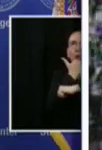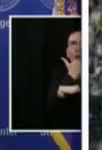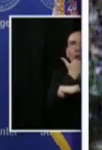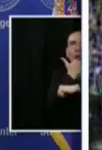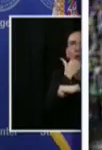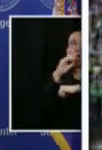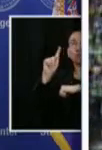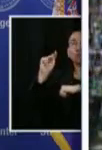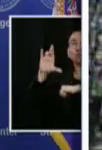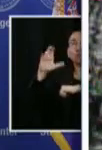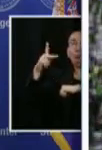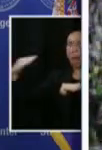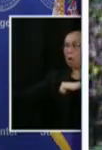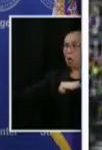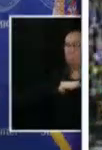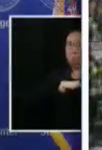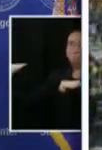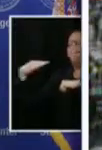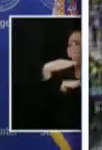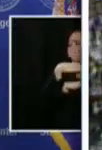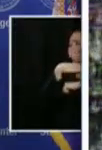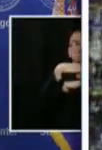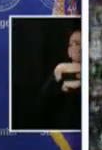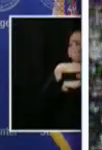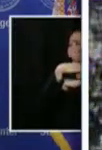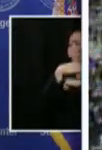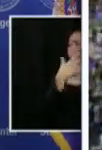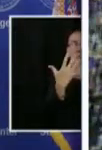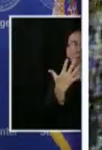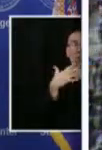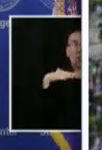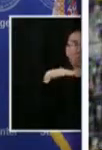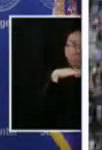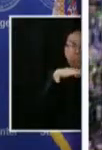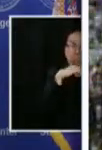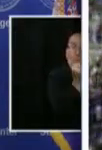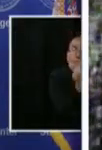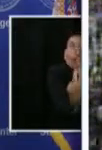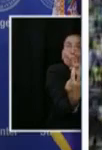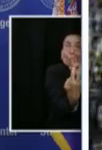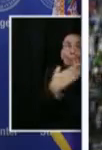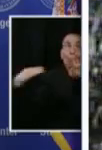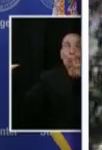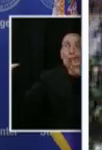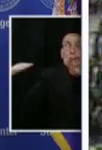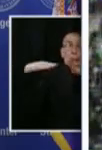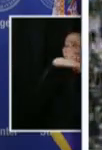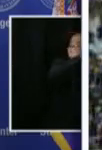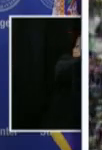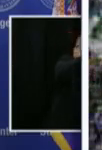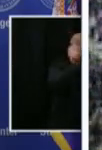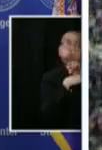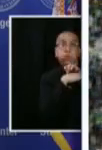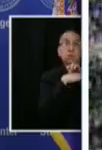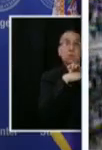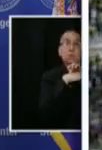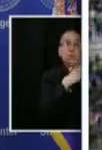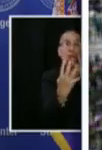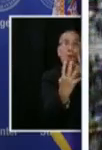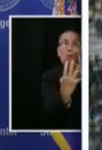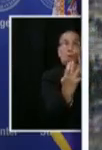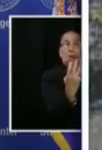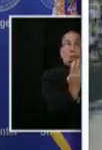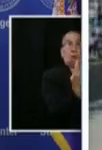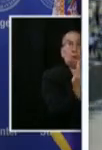company, but when you saw the truck going into that crowd and you just wince because what you imagined you were going to see was